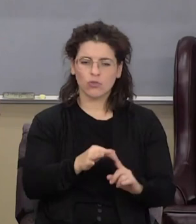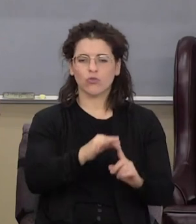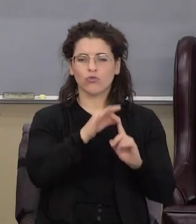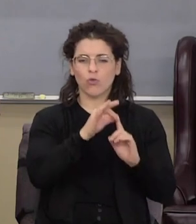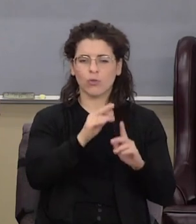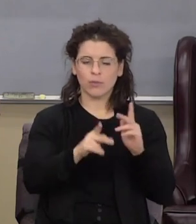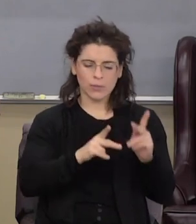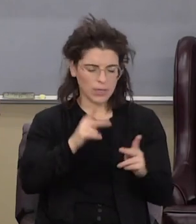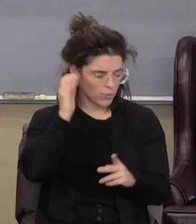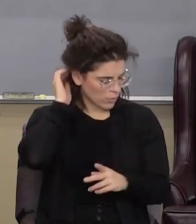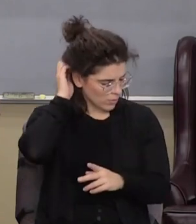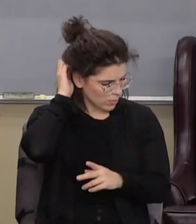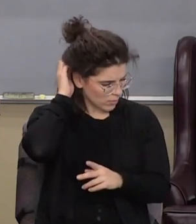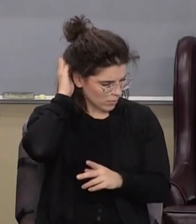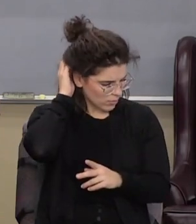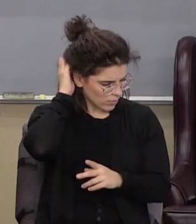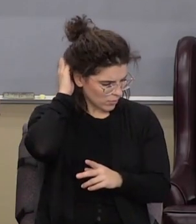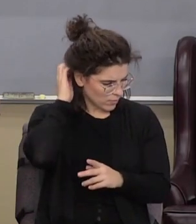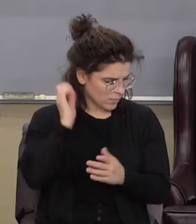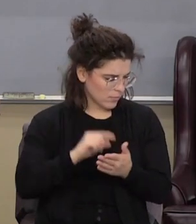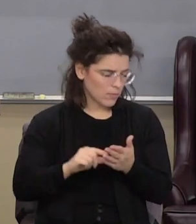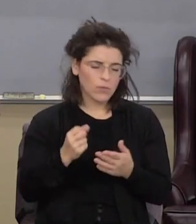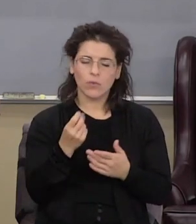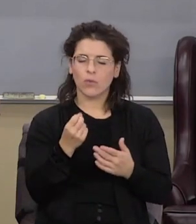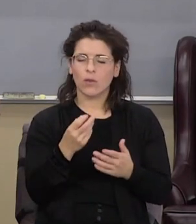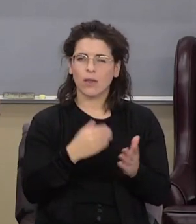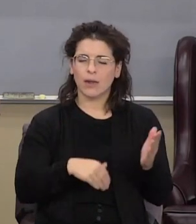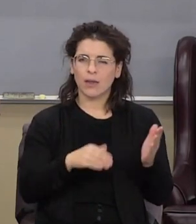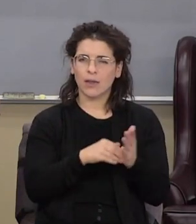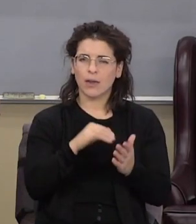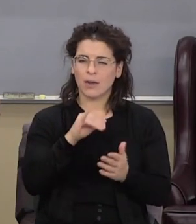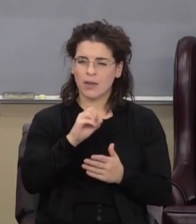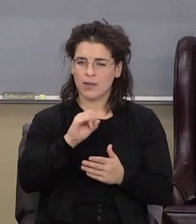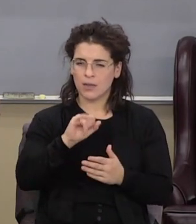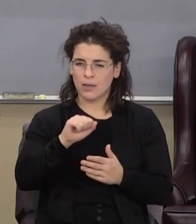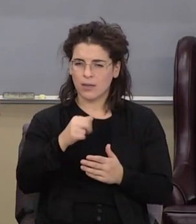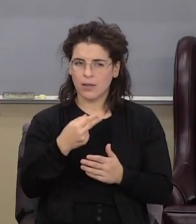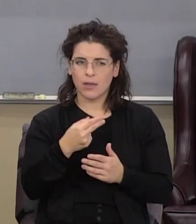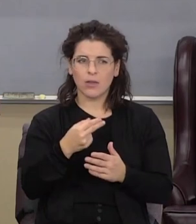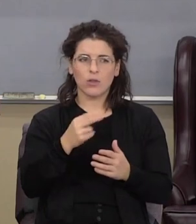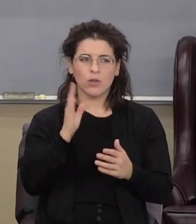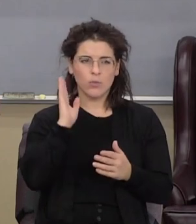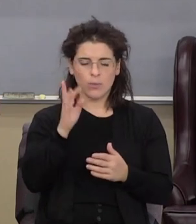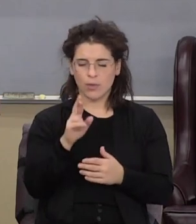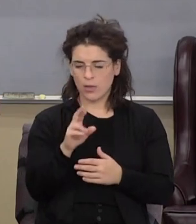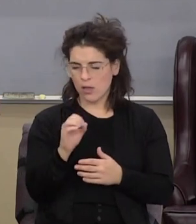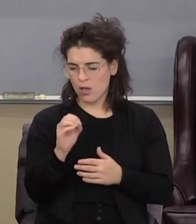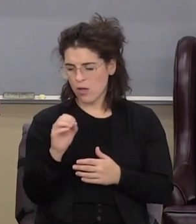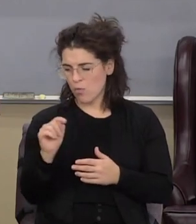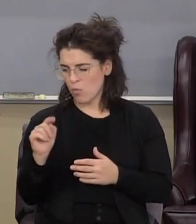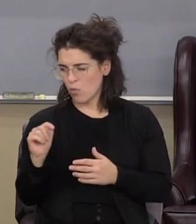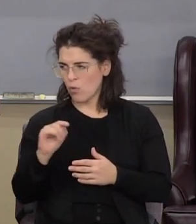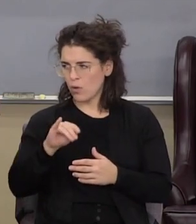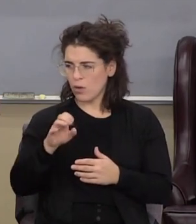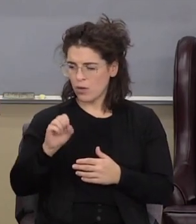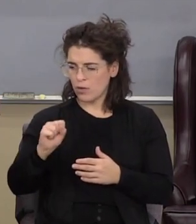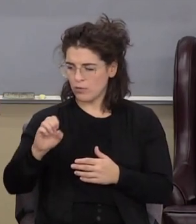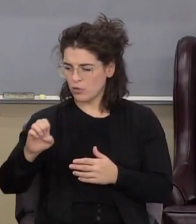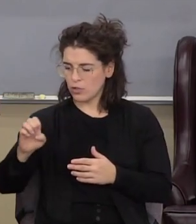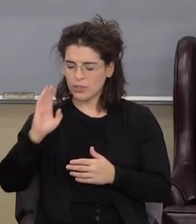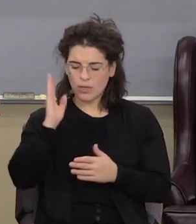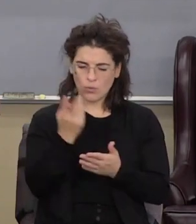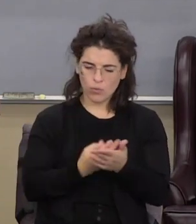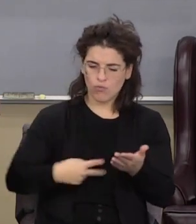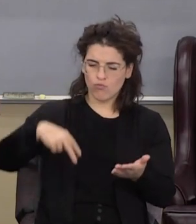12, and again, Esaias, that's Isaiah, saith, there shall be a root of Jesse, and he that shall rise